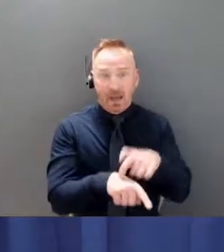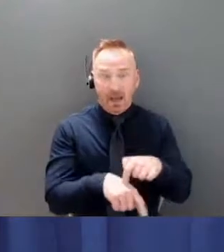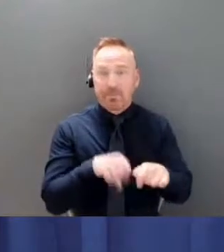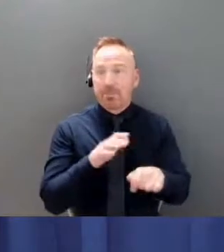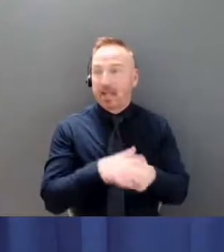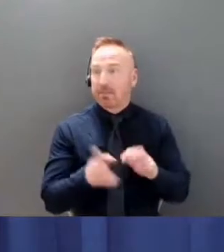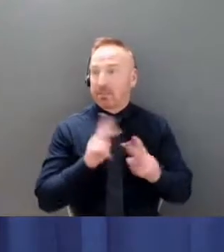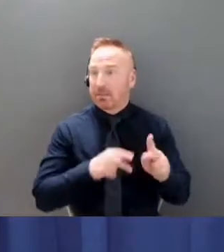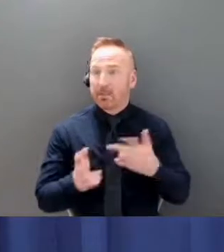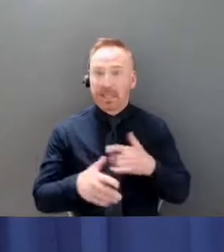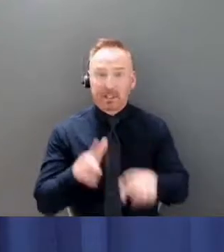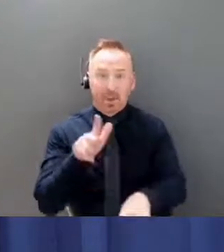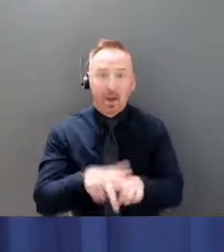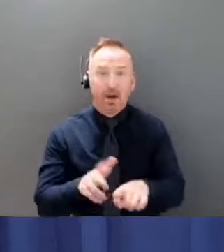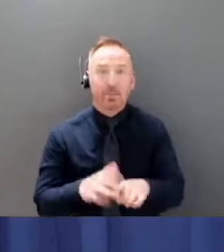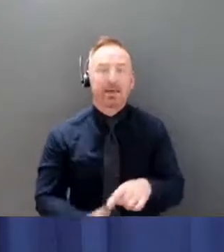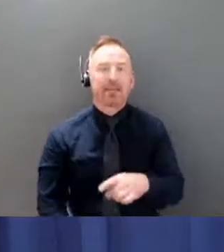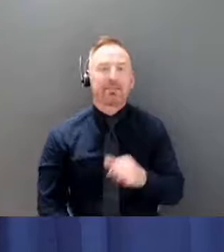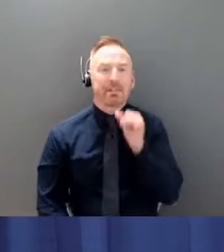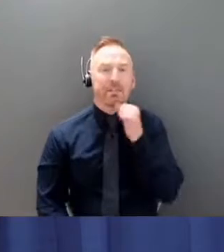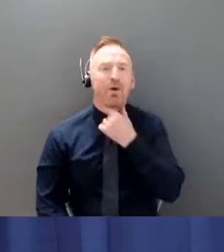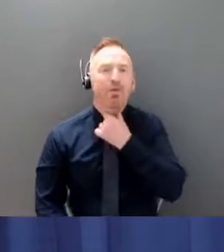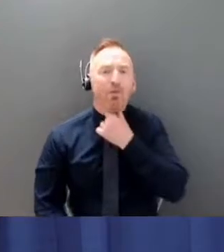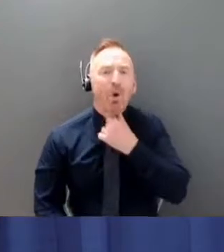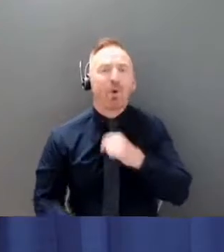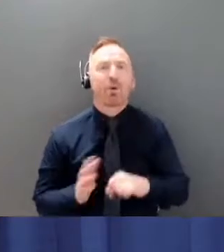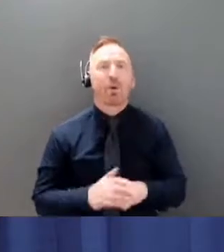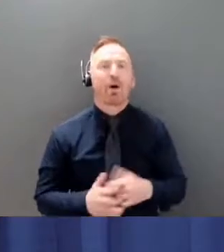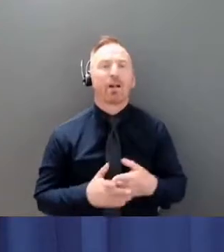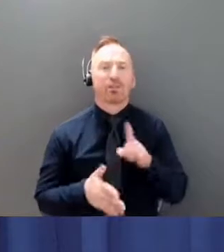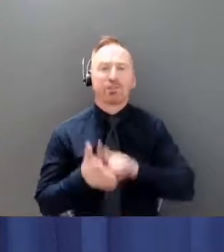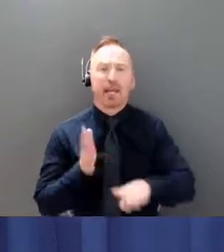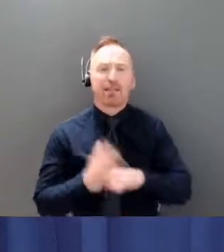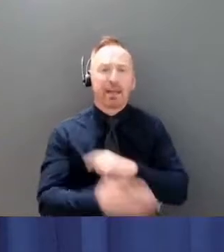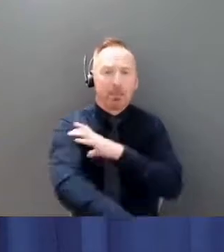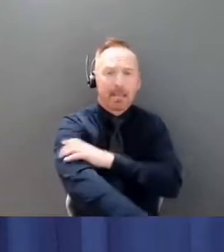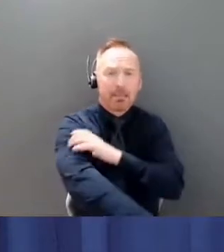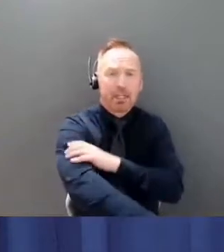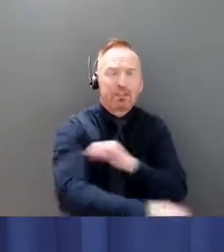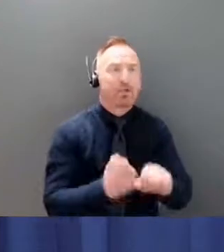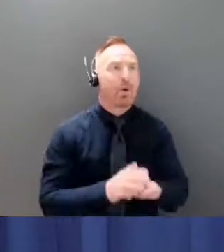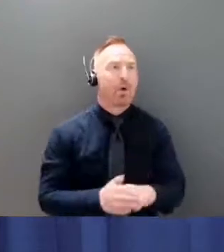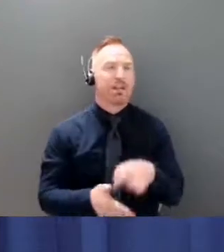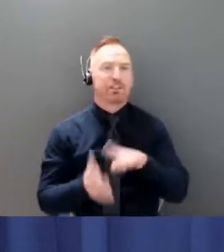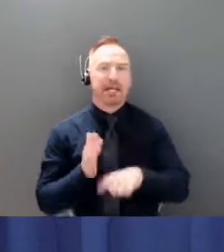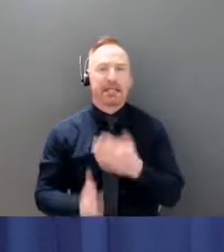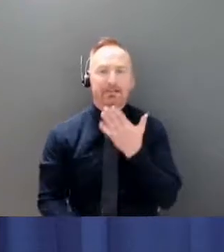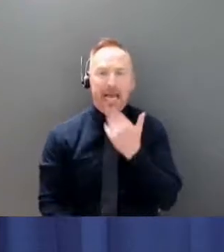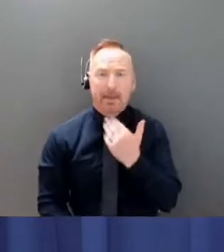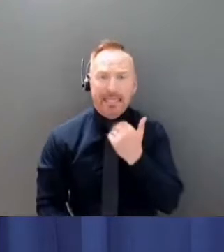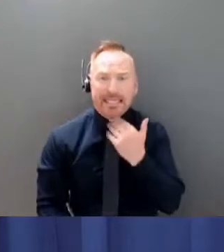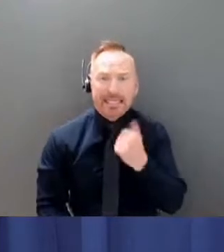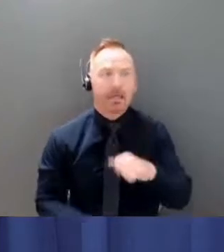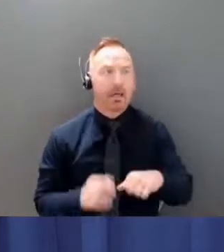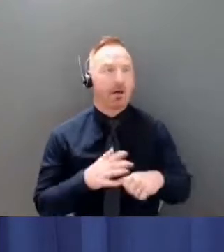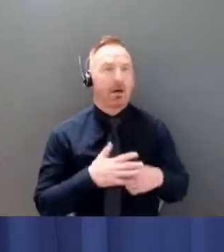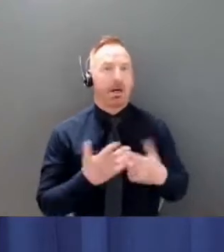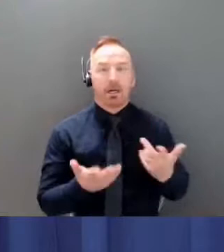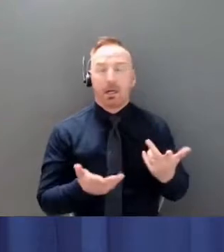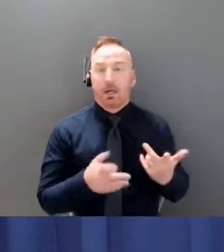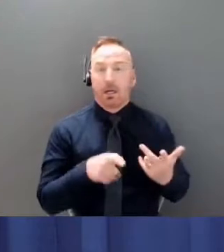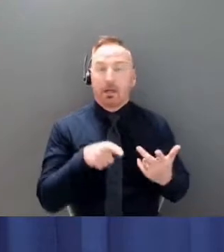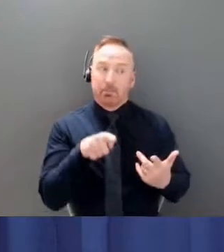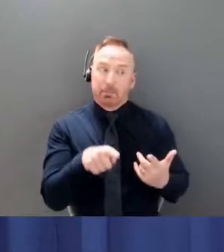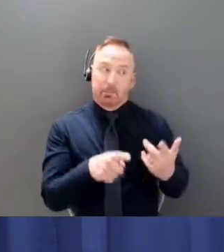their diabetes check or their blood pressure check. And they have an eye on the community. And of course, they are